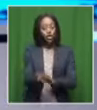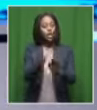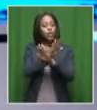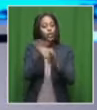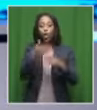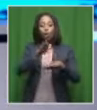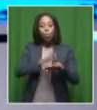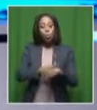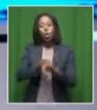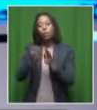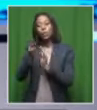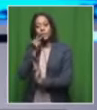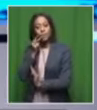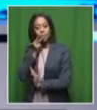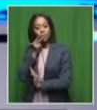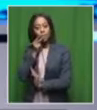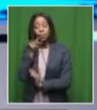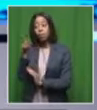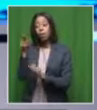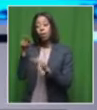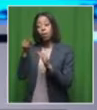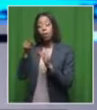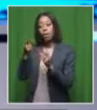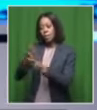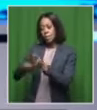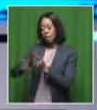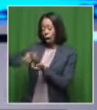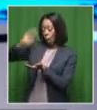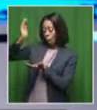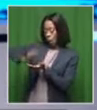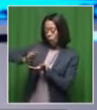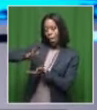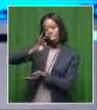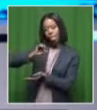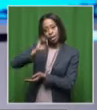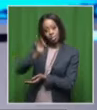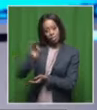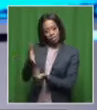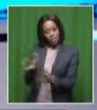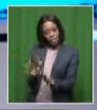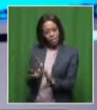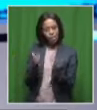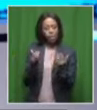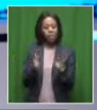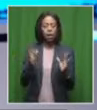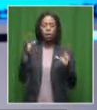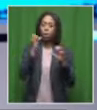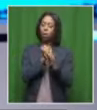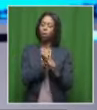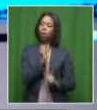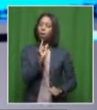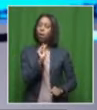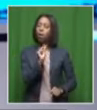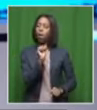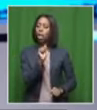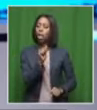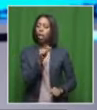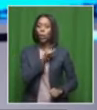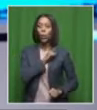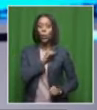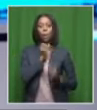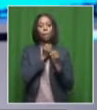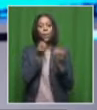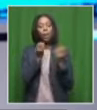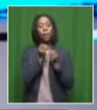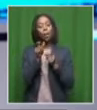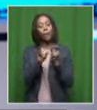mainstream media. And so they lost sales for about 30%. And so we understand from the experts that most of